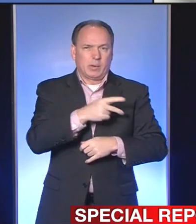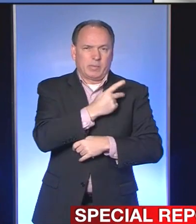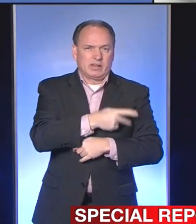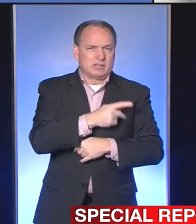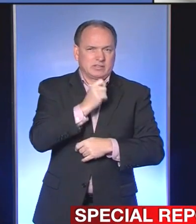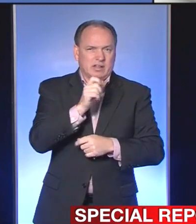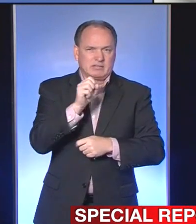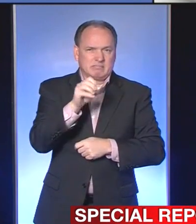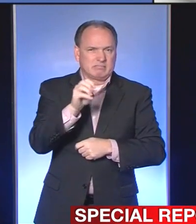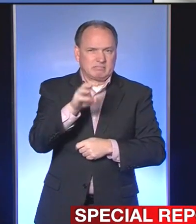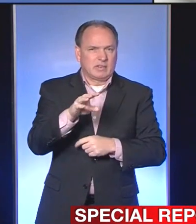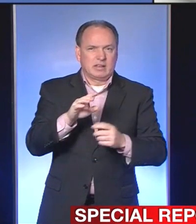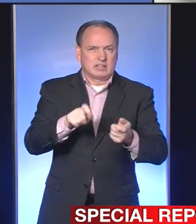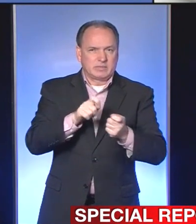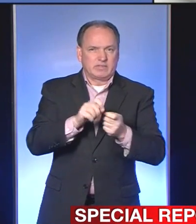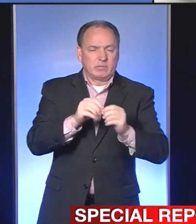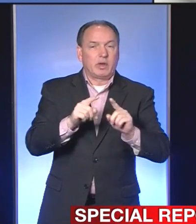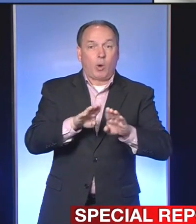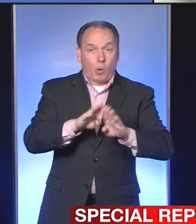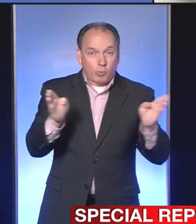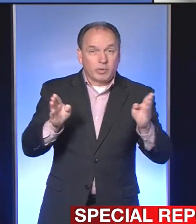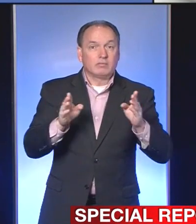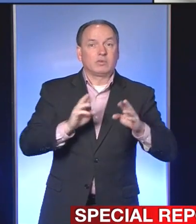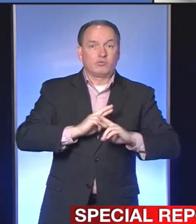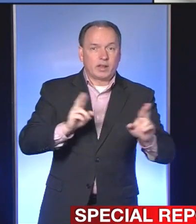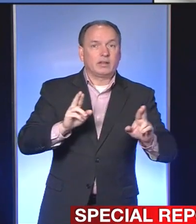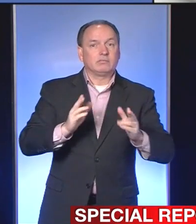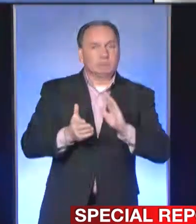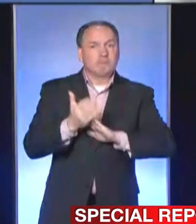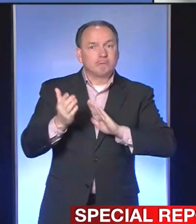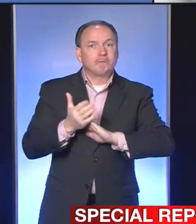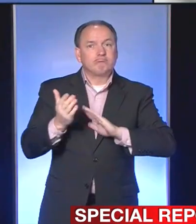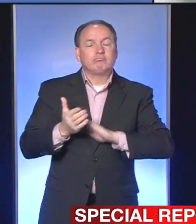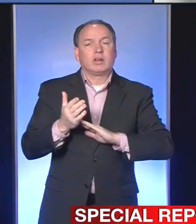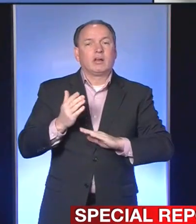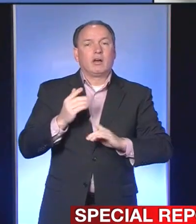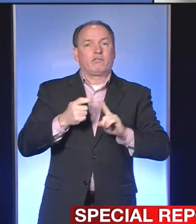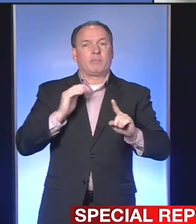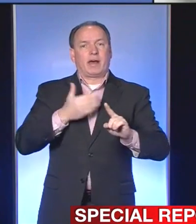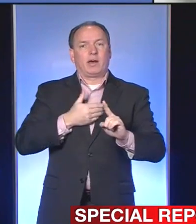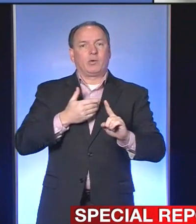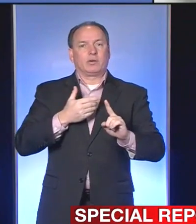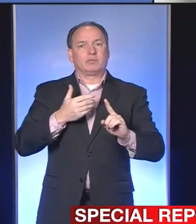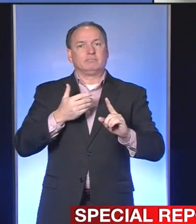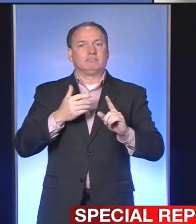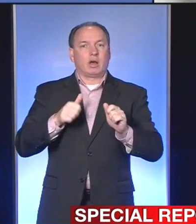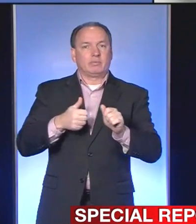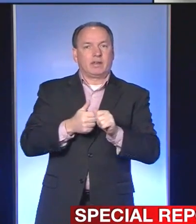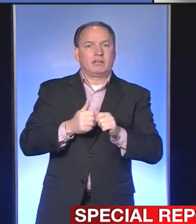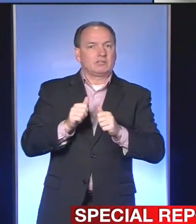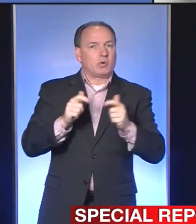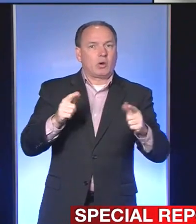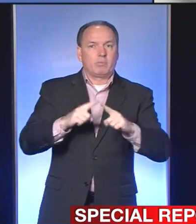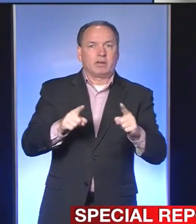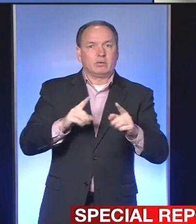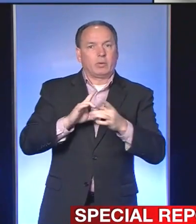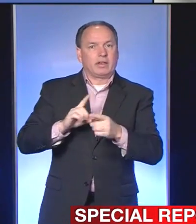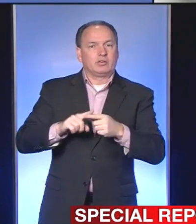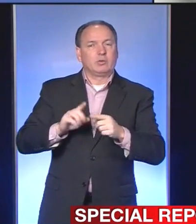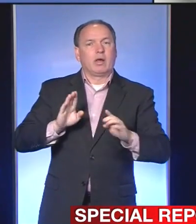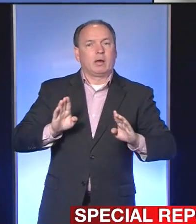but they are open and operational. And that's really from our end about it. Other than the behavioral health people